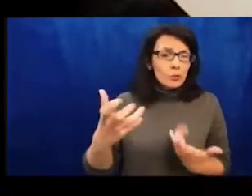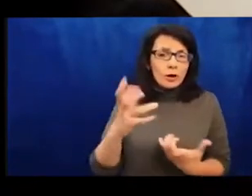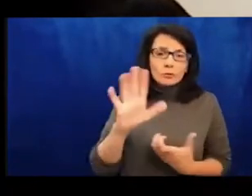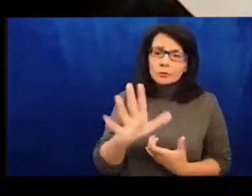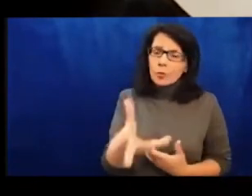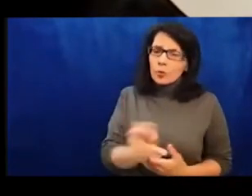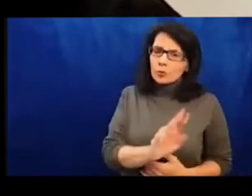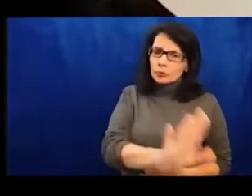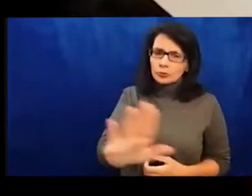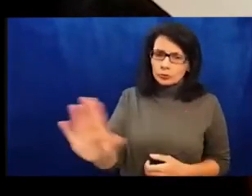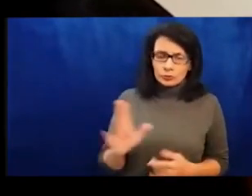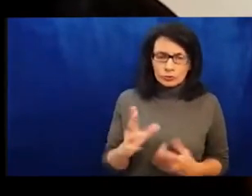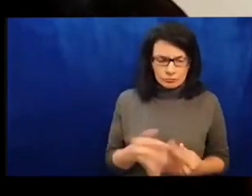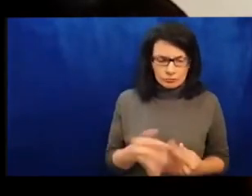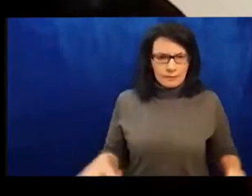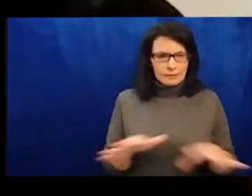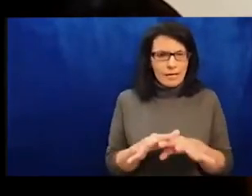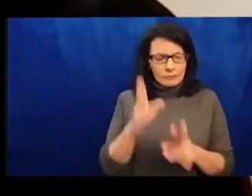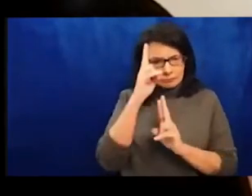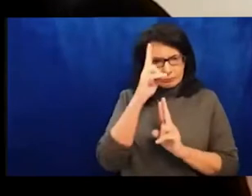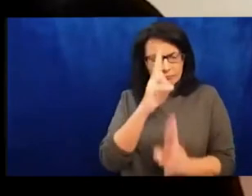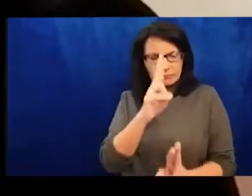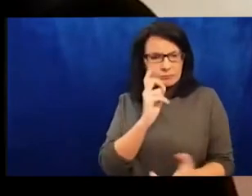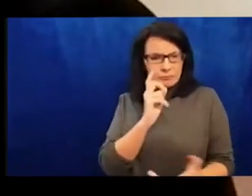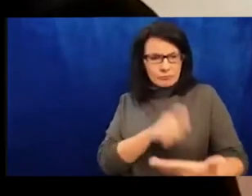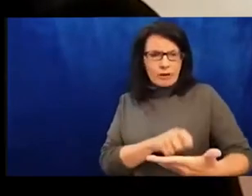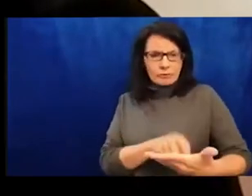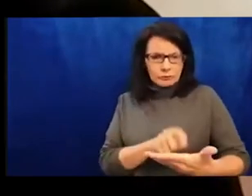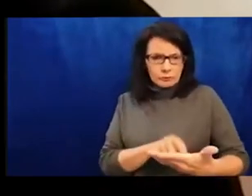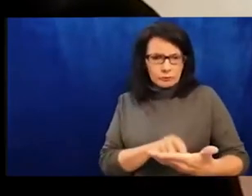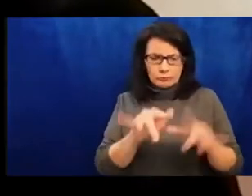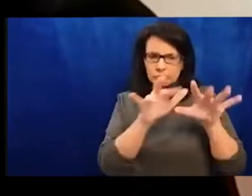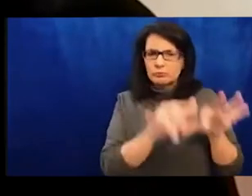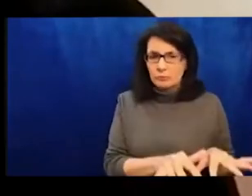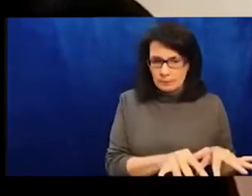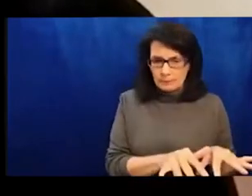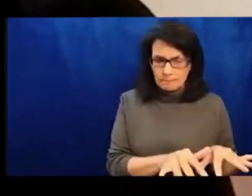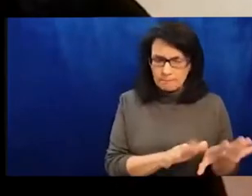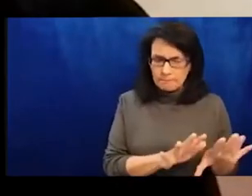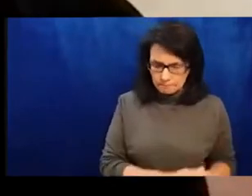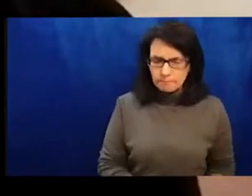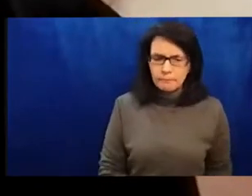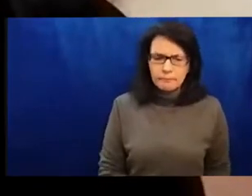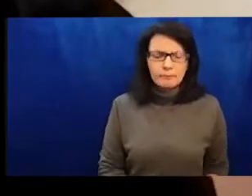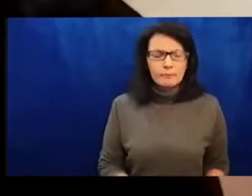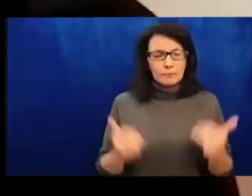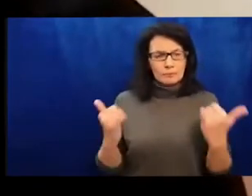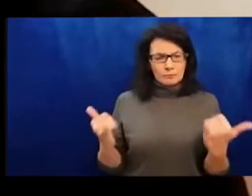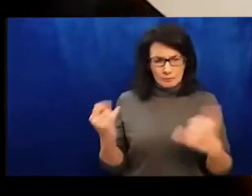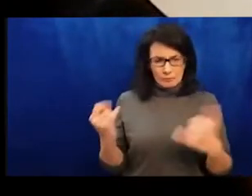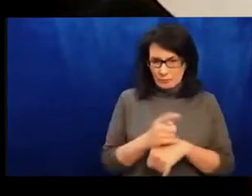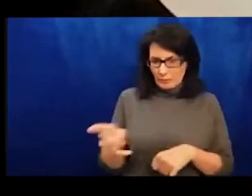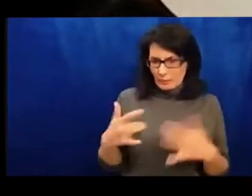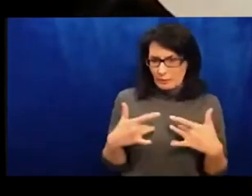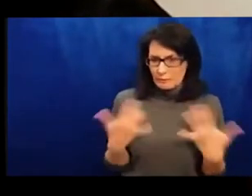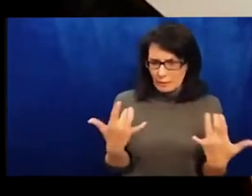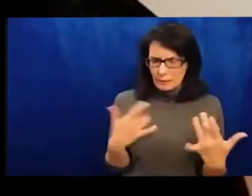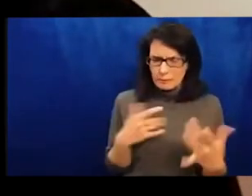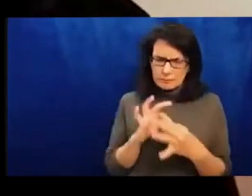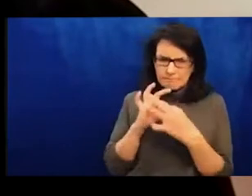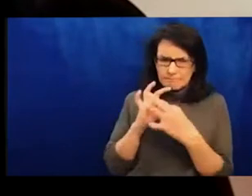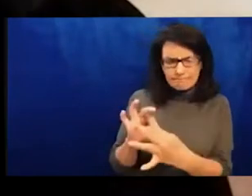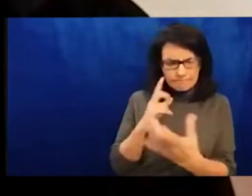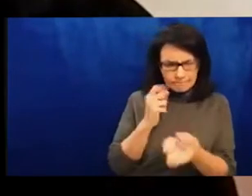In the chat window, you'll see a link to an interactive map where you can search whose lands you are on and learn more about how to be in good relations.